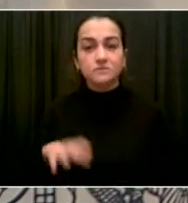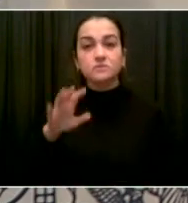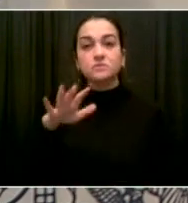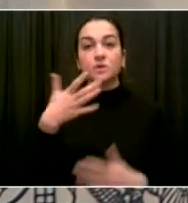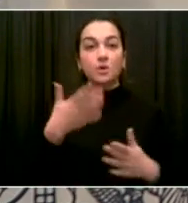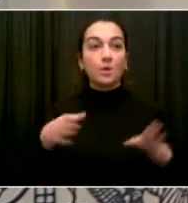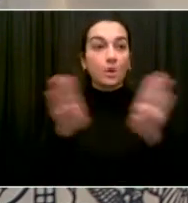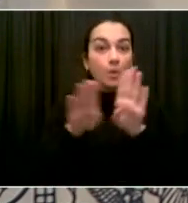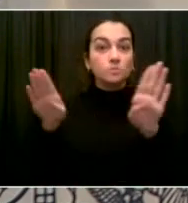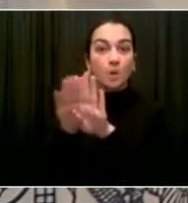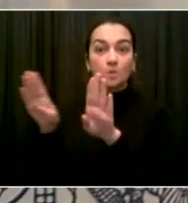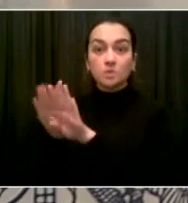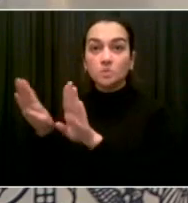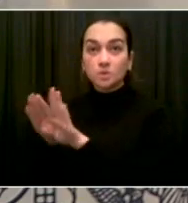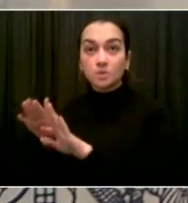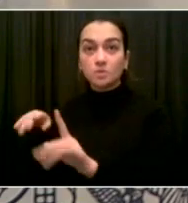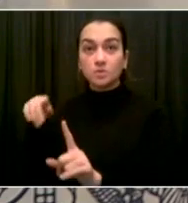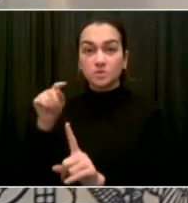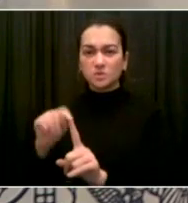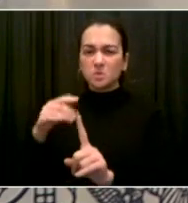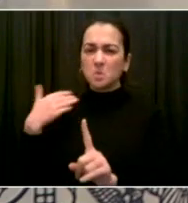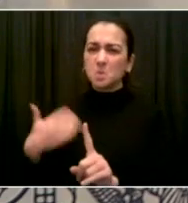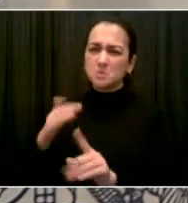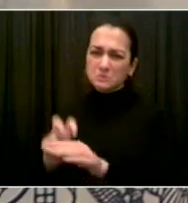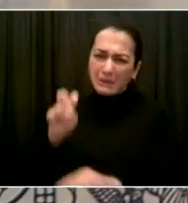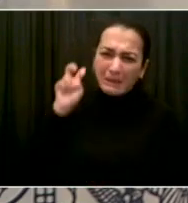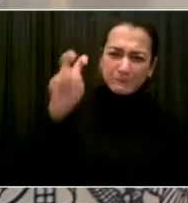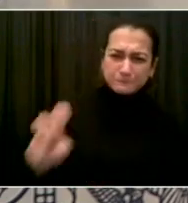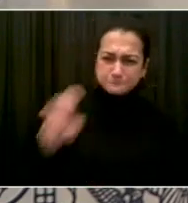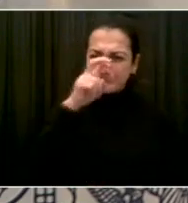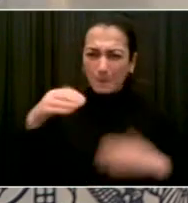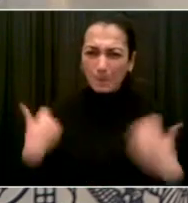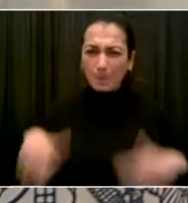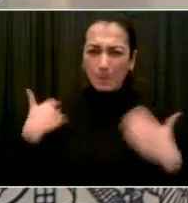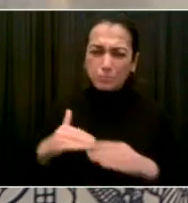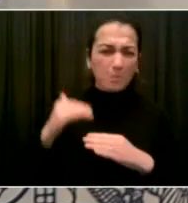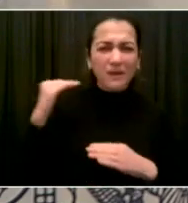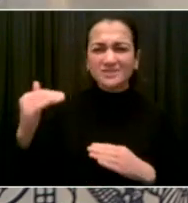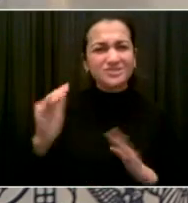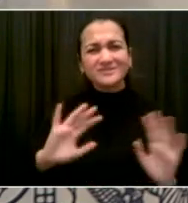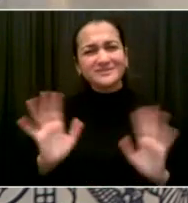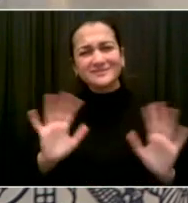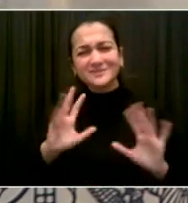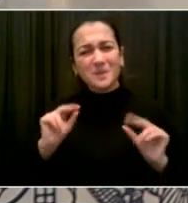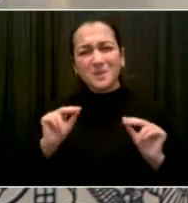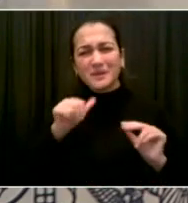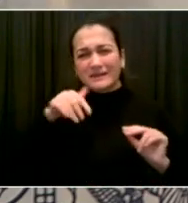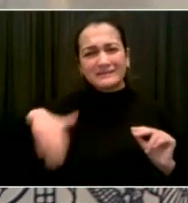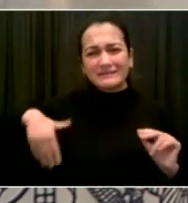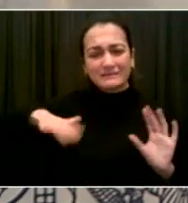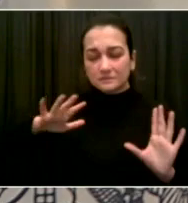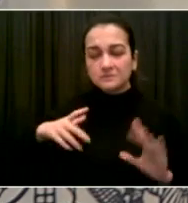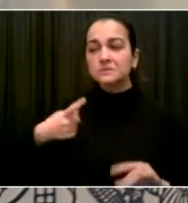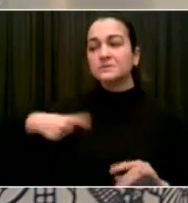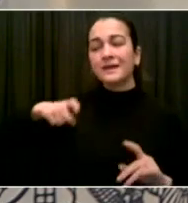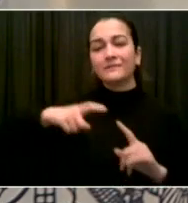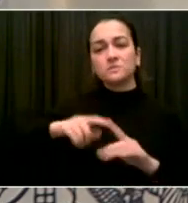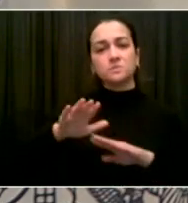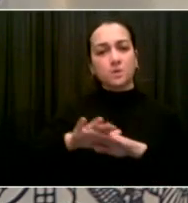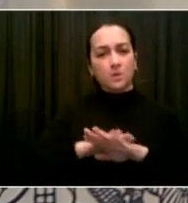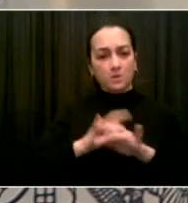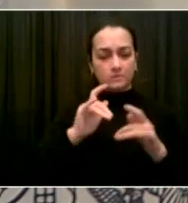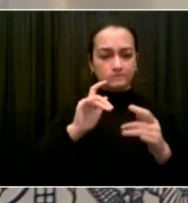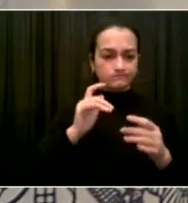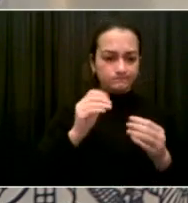things by getting more people vaccinated. So I think there's a really sharp juxtaposition, James. I've been saying for a long time,